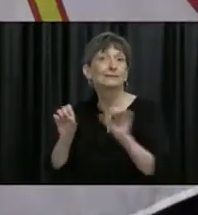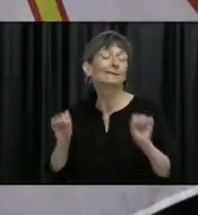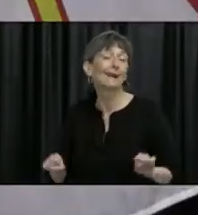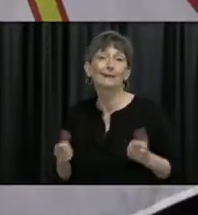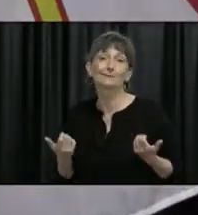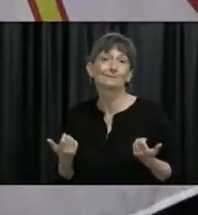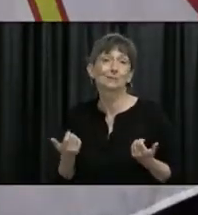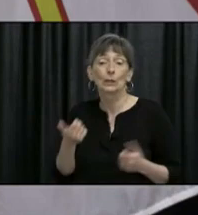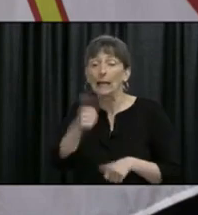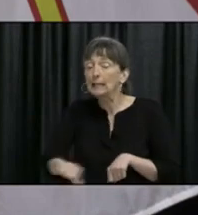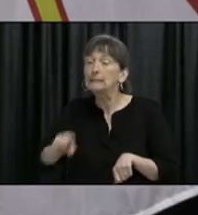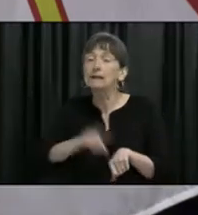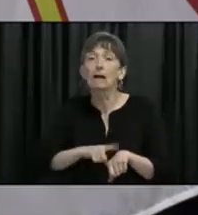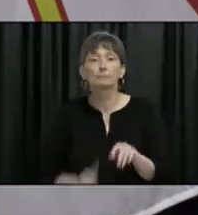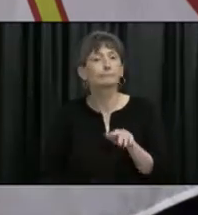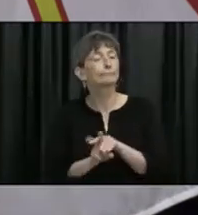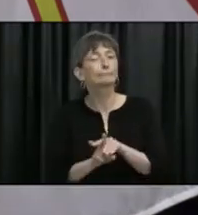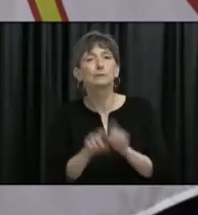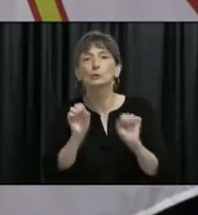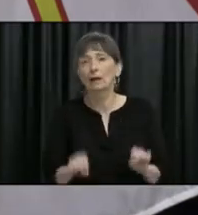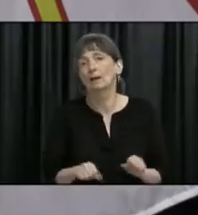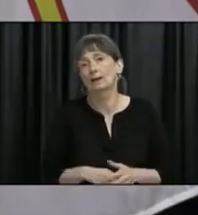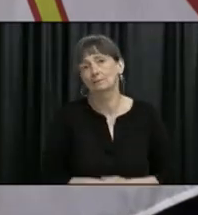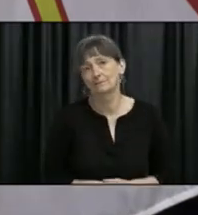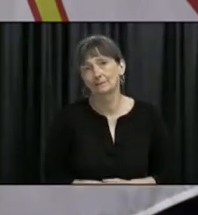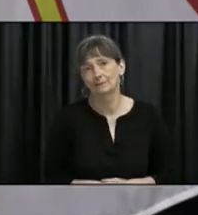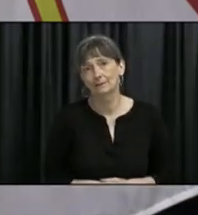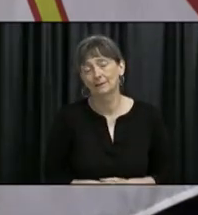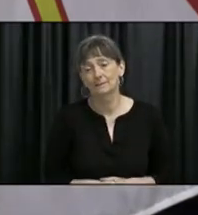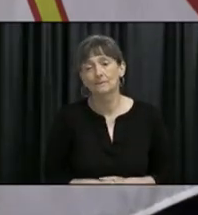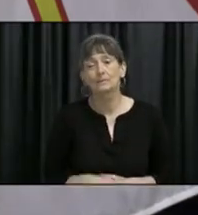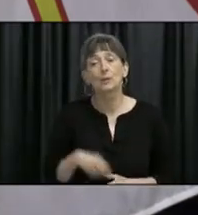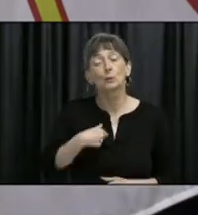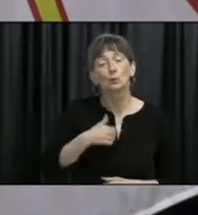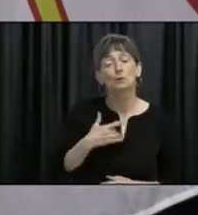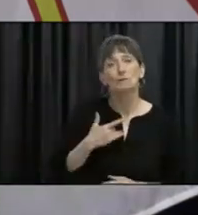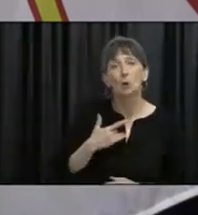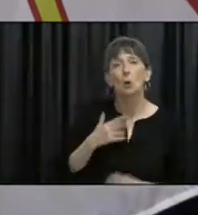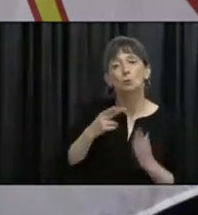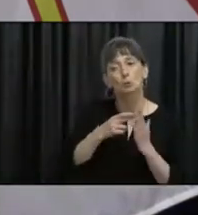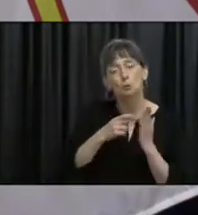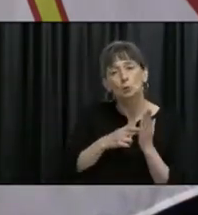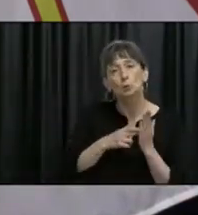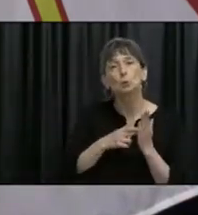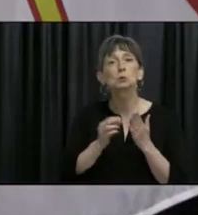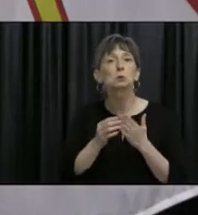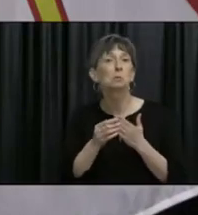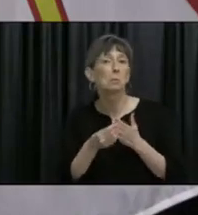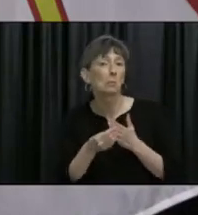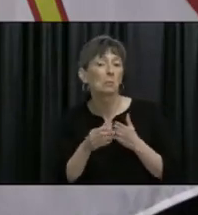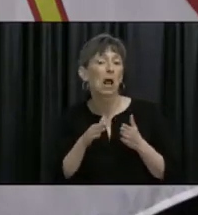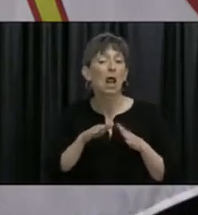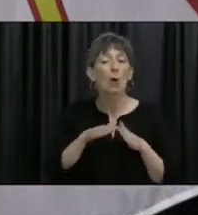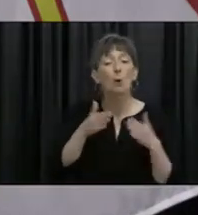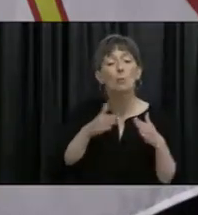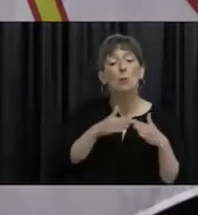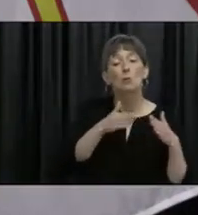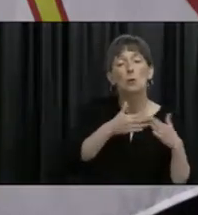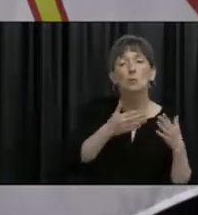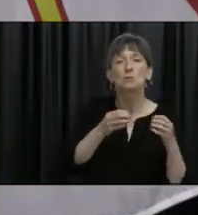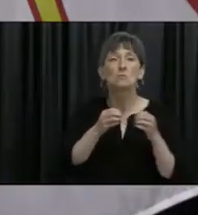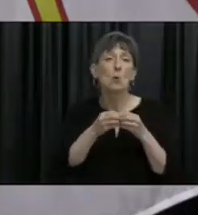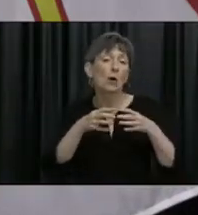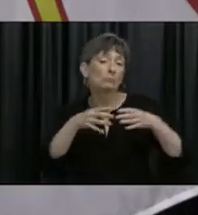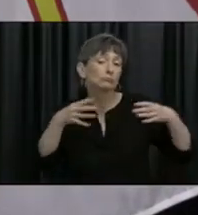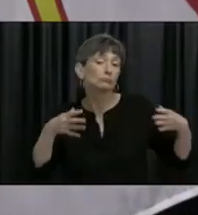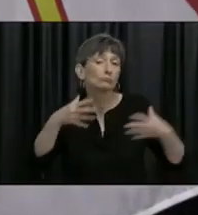at your doorstep. So although we see ourselves easing up on some of the measures, we need everyone to continue to follow the guidelines